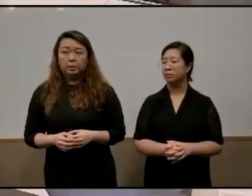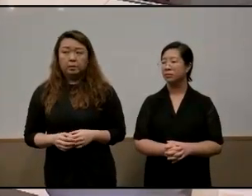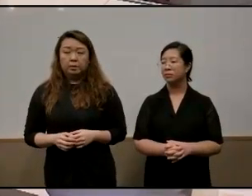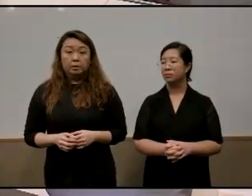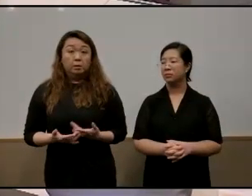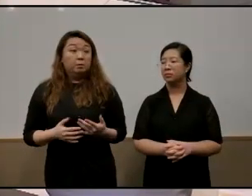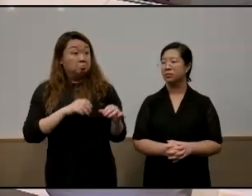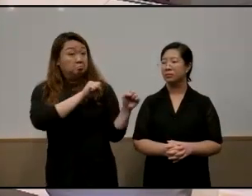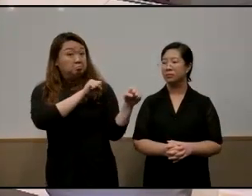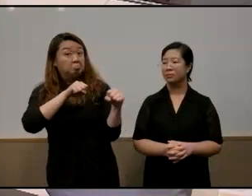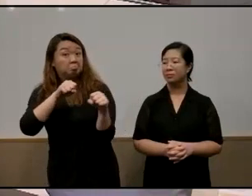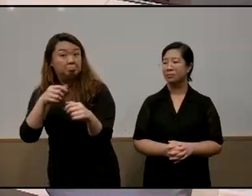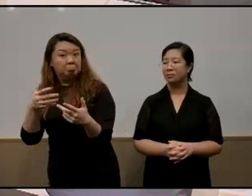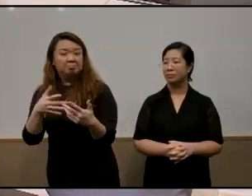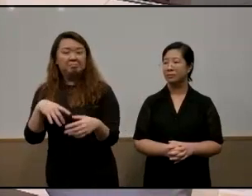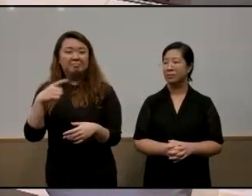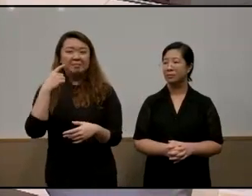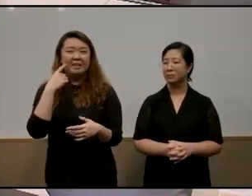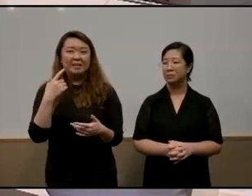nodding along i guess